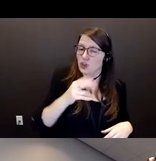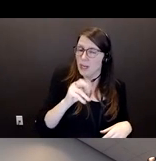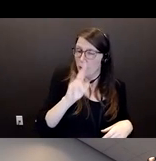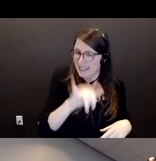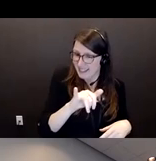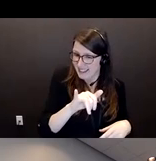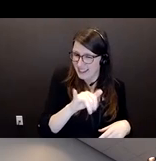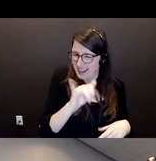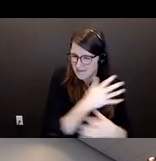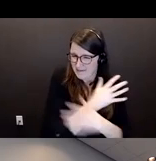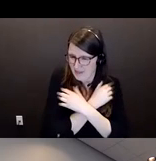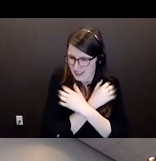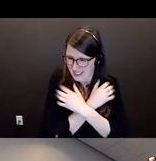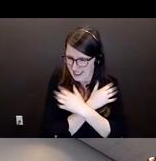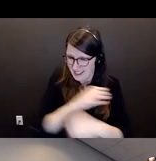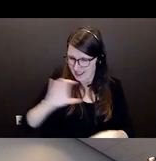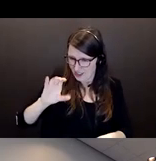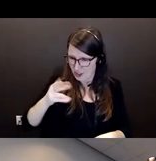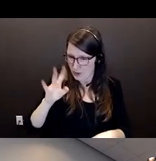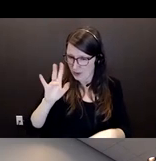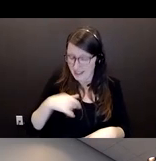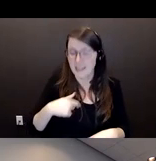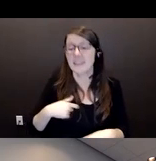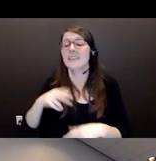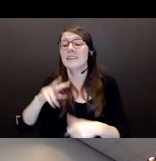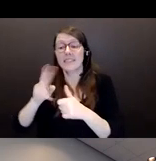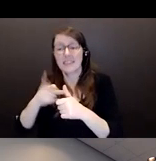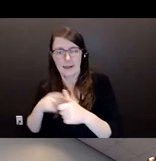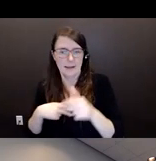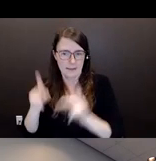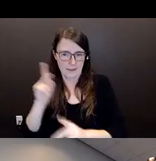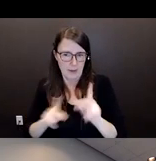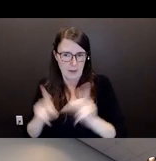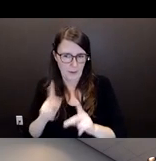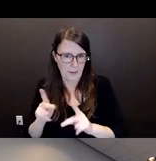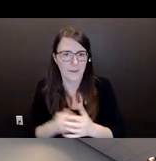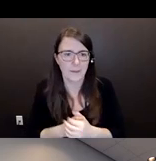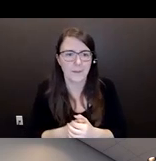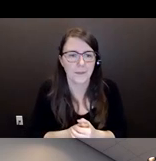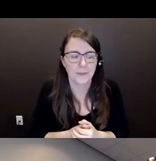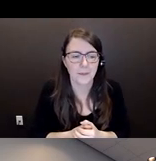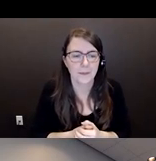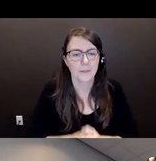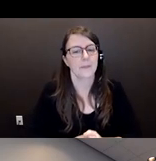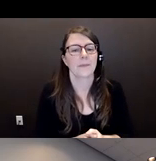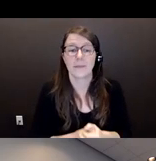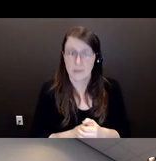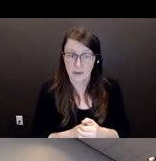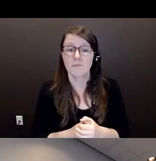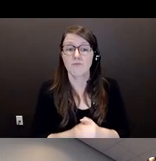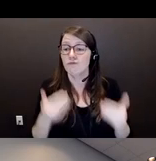was two persons prior to trial made agreement and were given